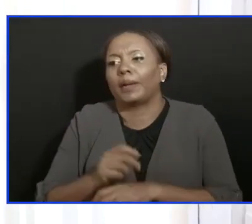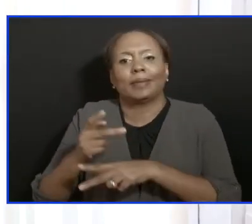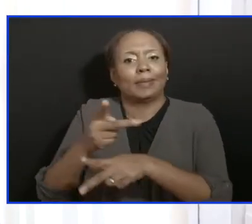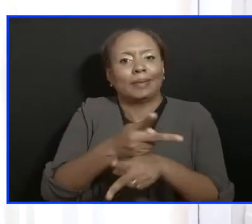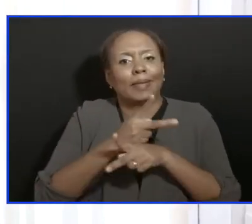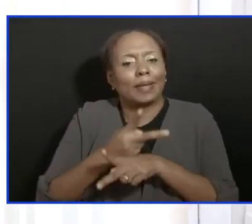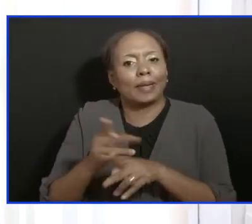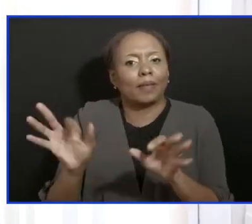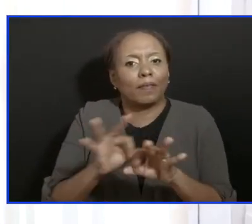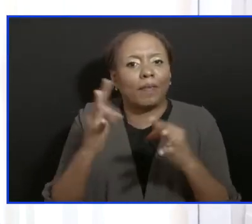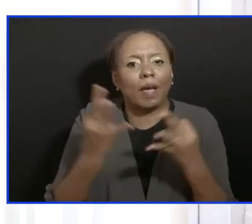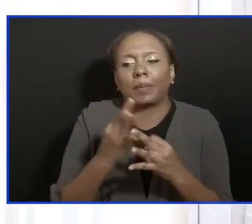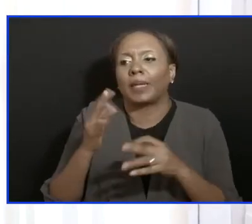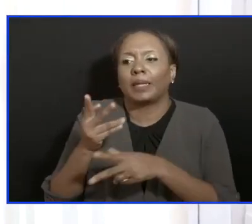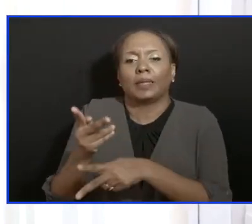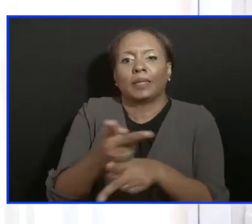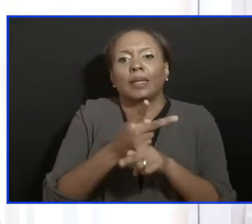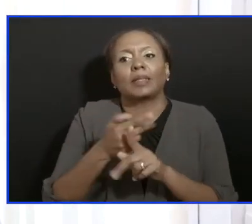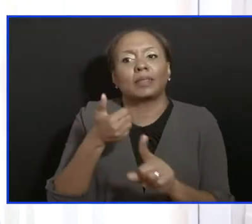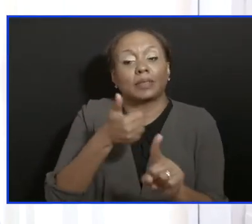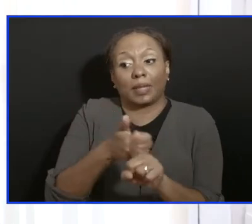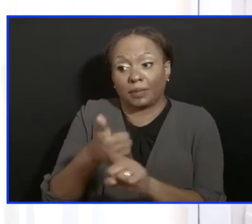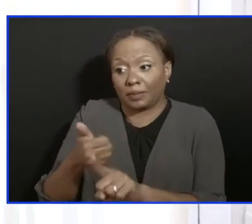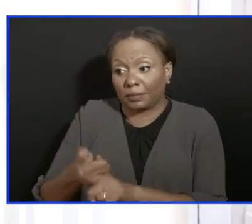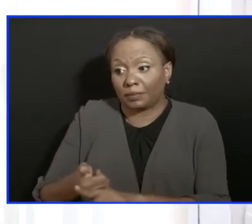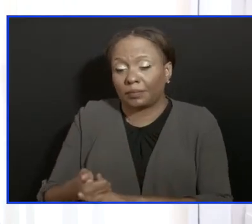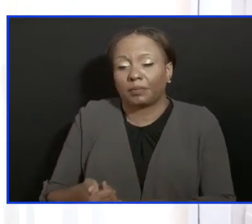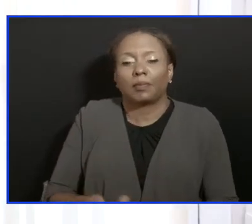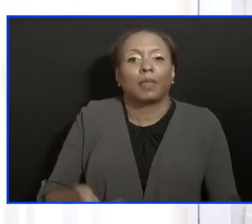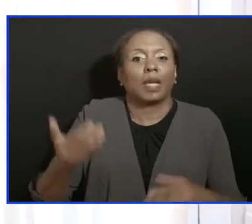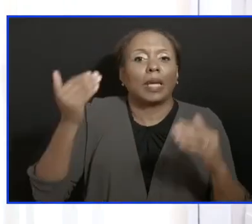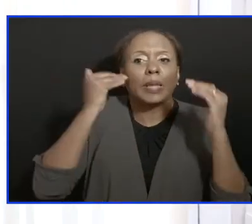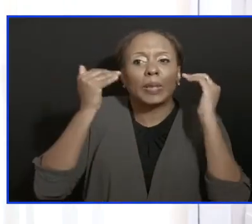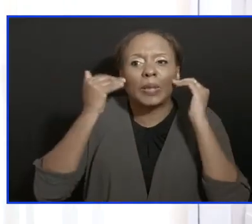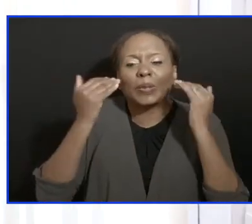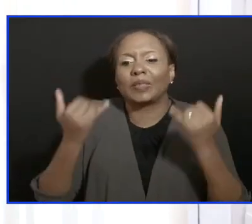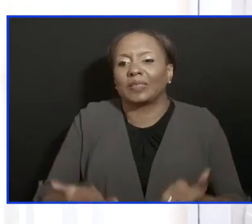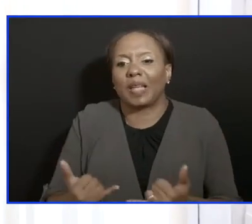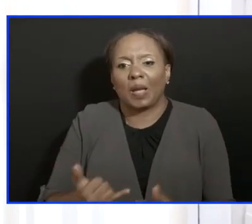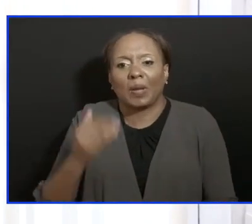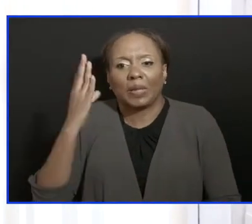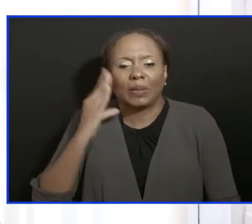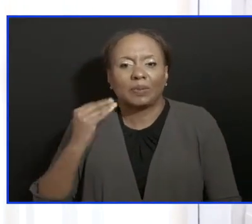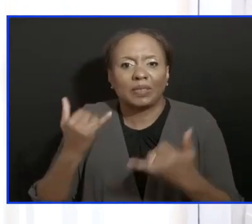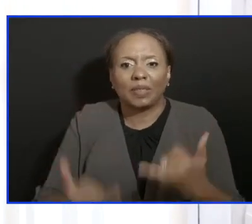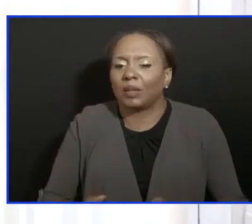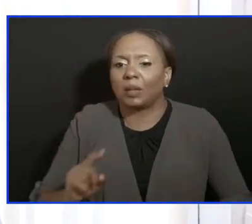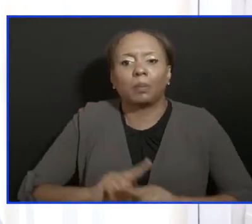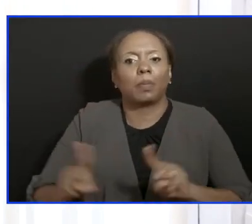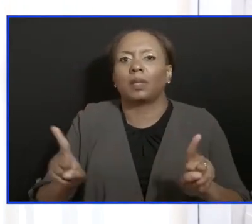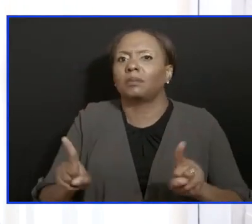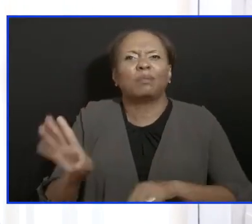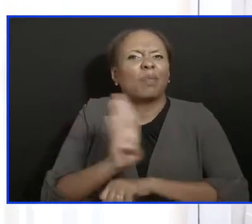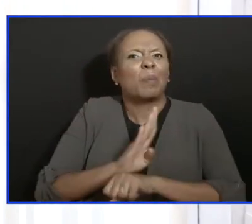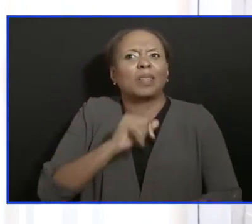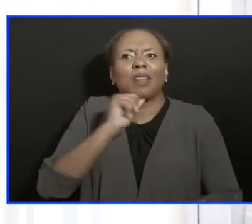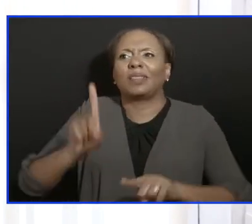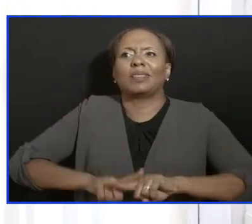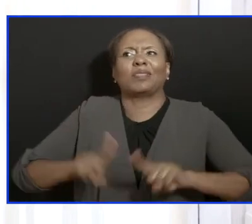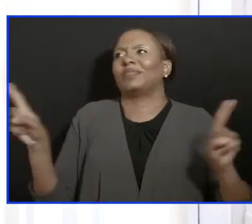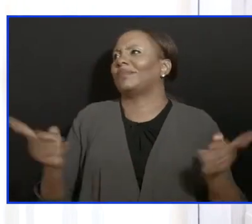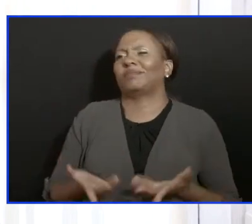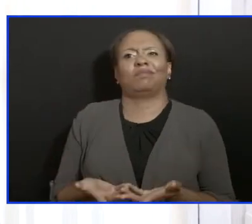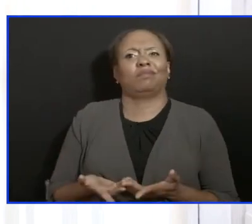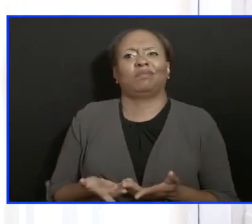themselves. My friends, this is where we are. But guess what? We are no different from any other country, any other part of the